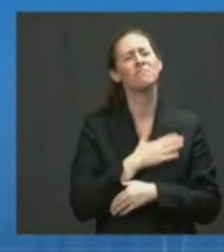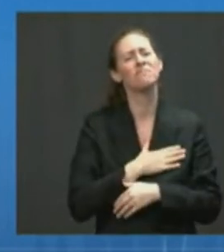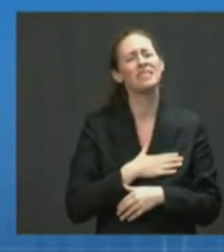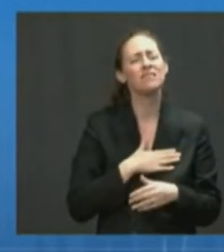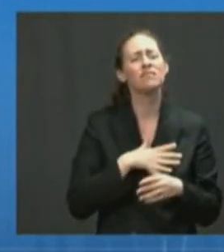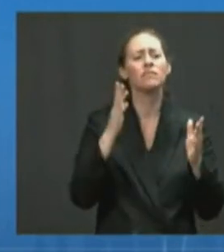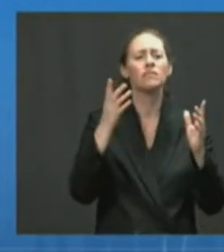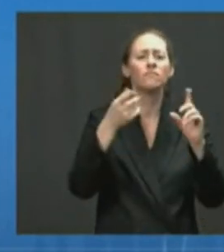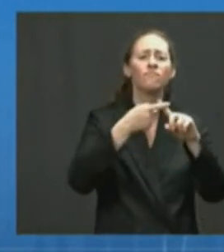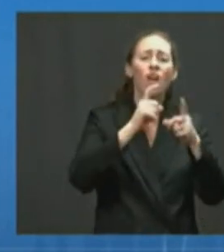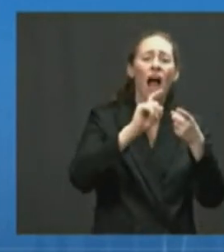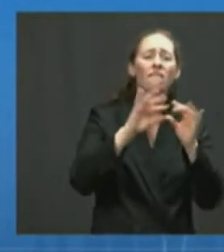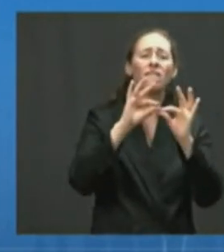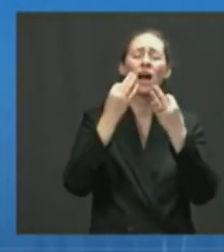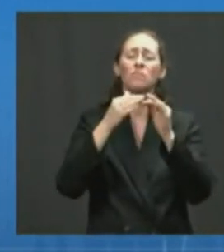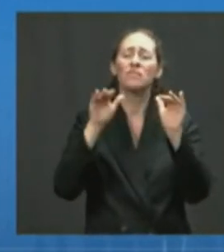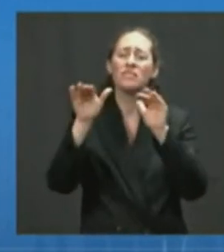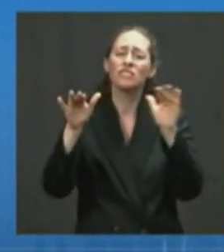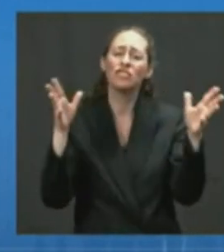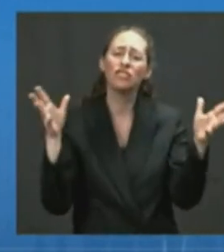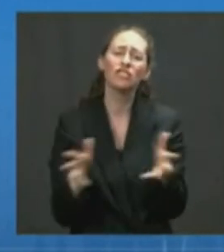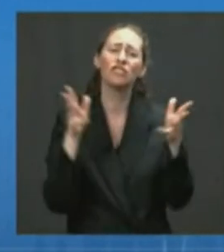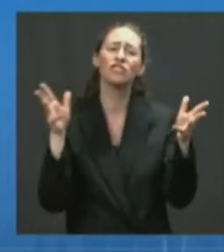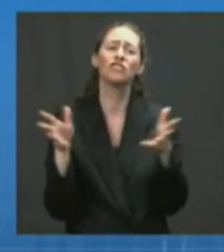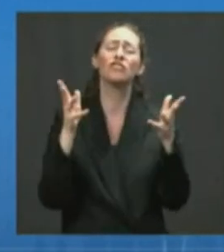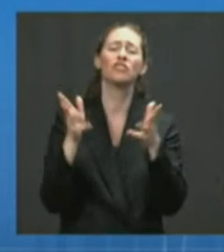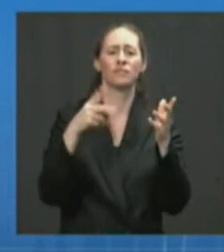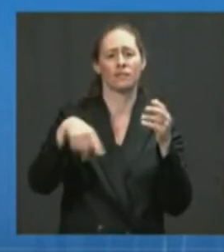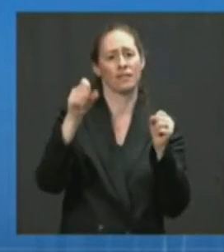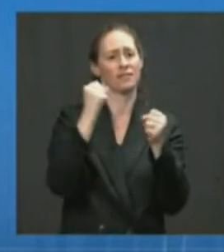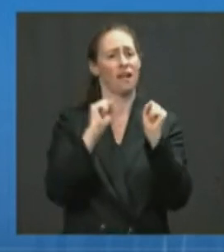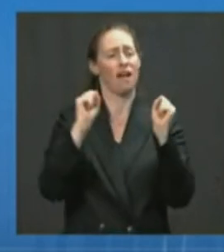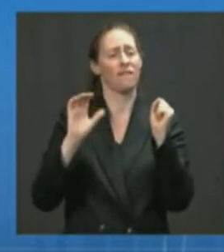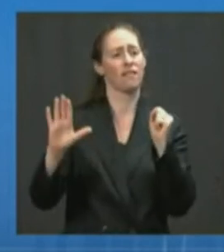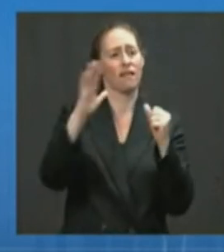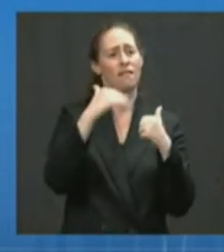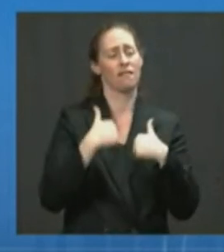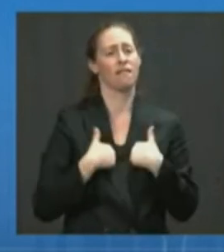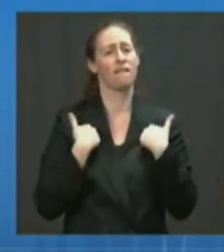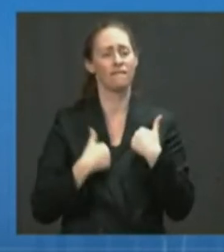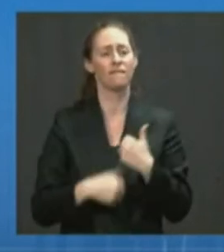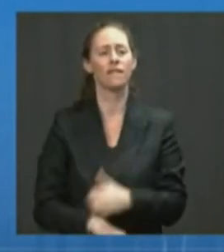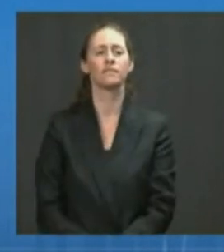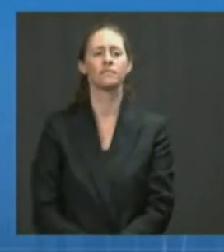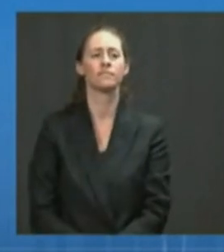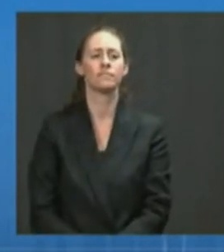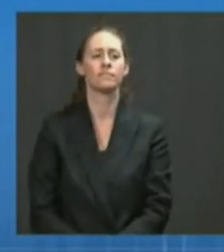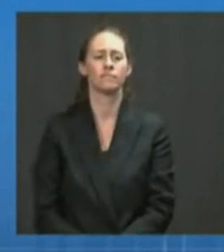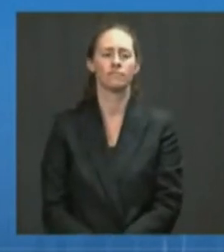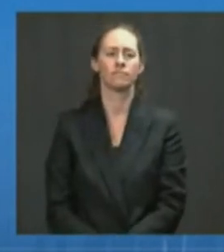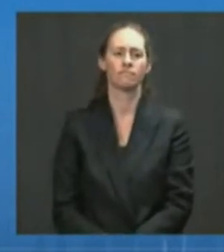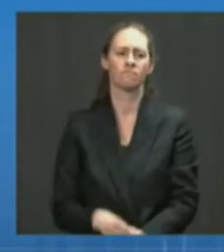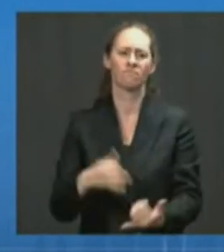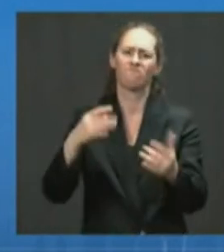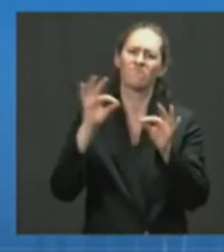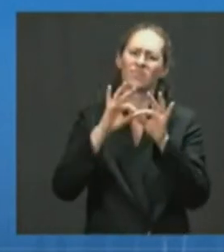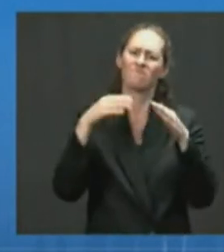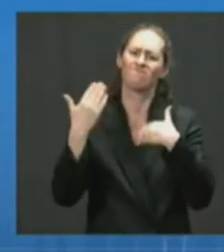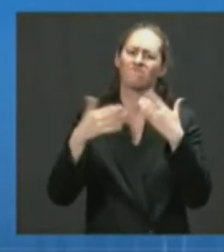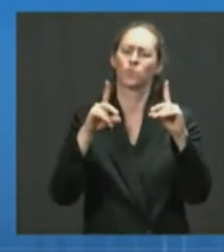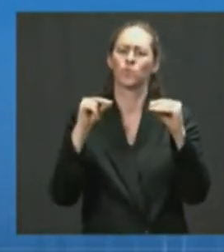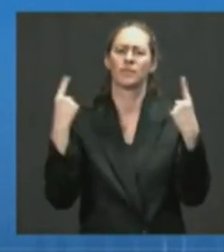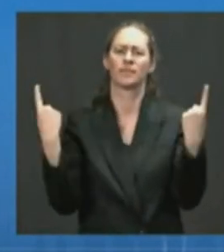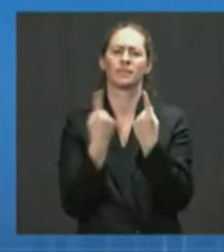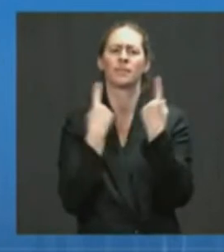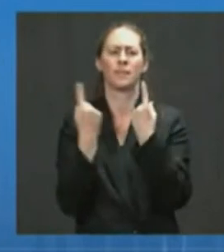vaccinated, because you could be saving their life. That's the people power movement that we've got to expand in our country. We've made great